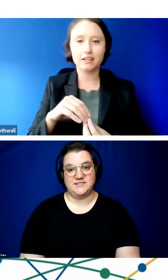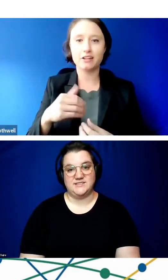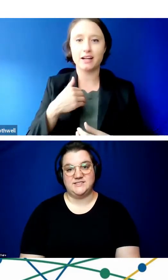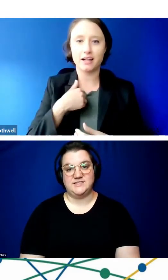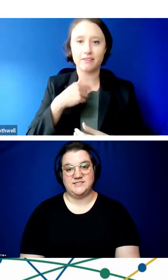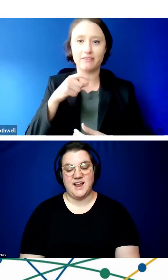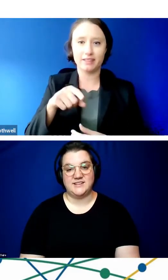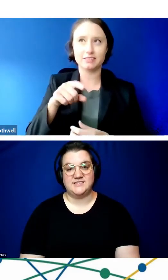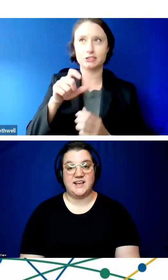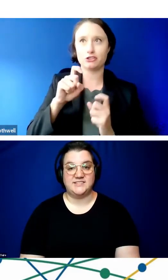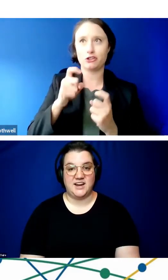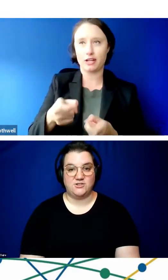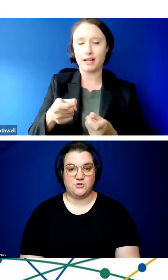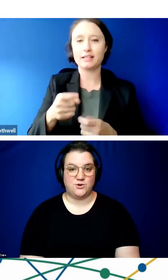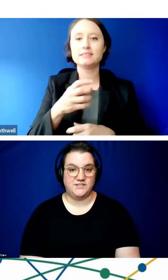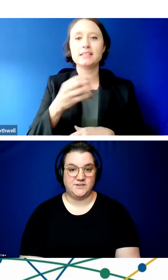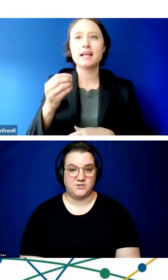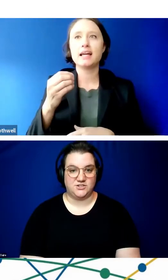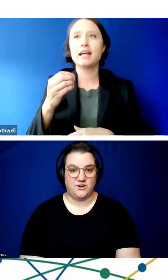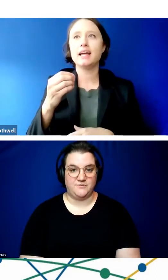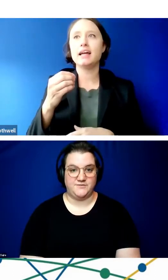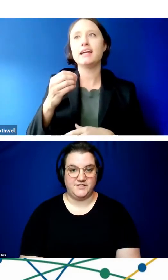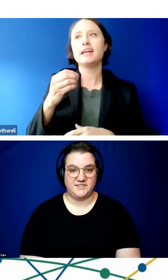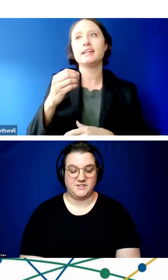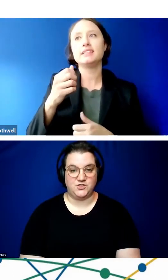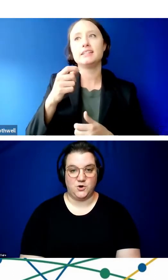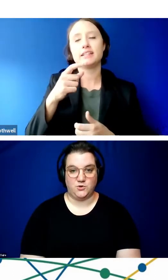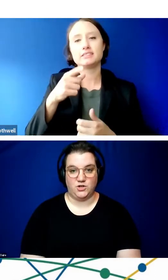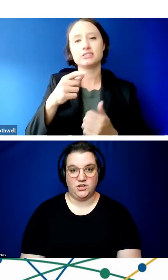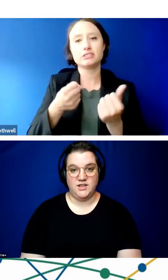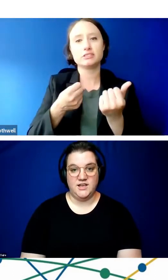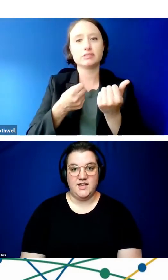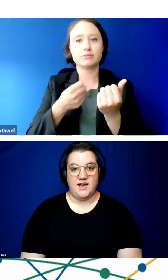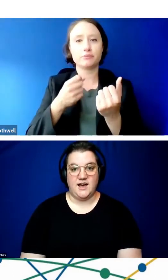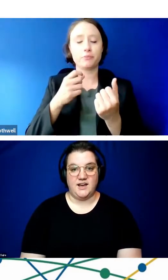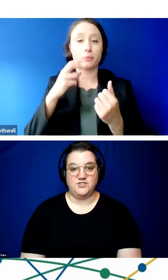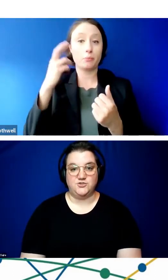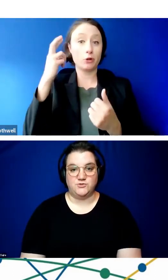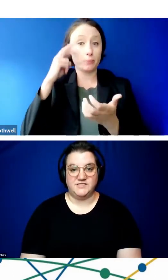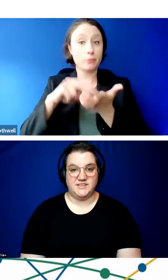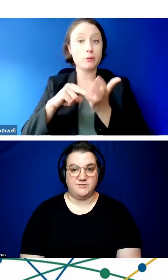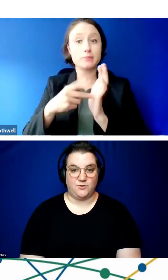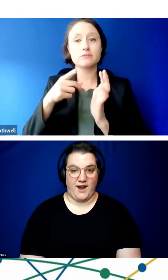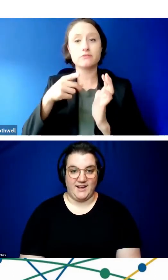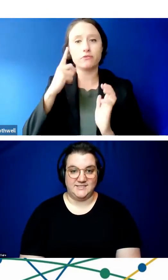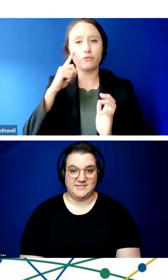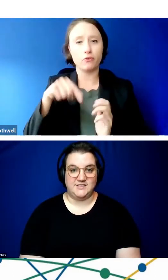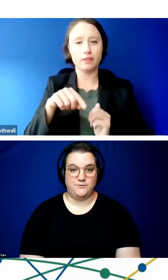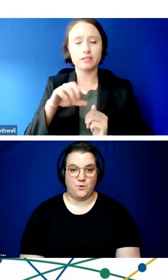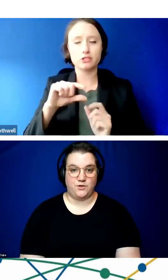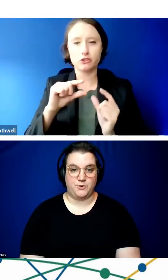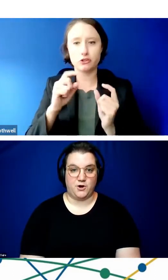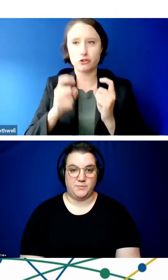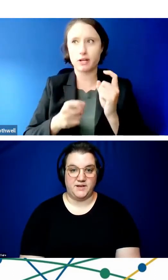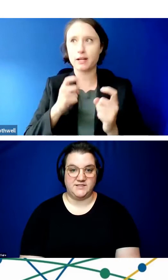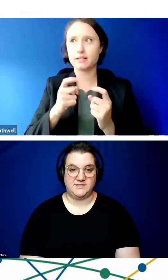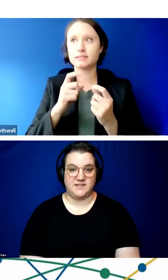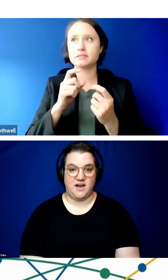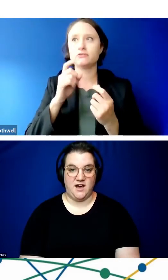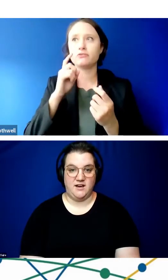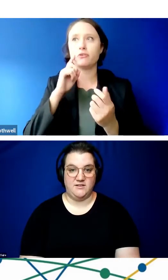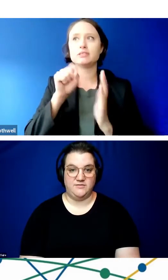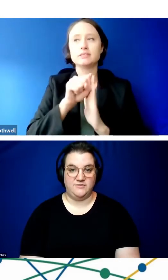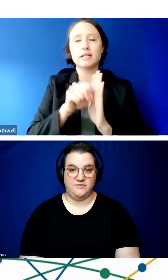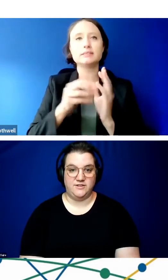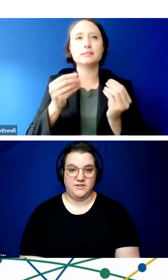state and territories, of which there are 56 total, do receive grants for the purpose